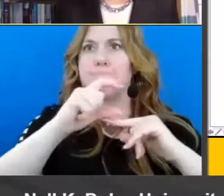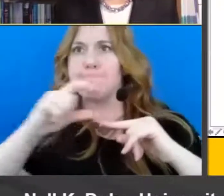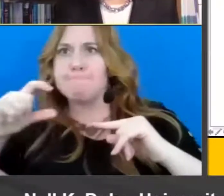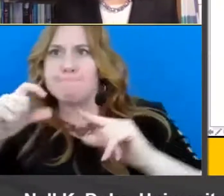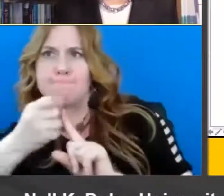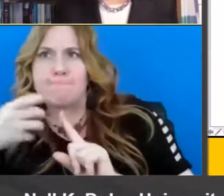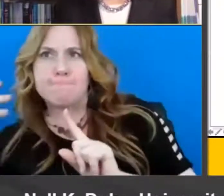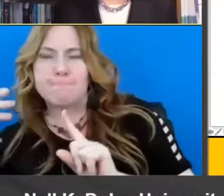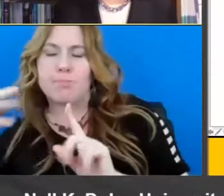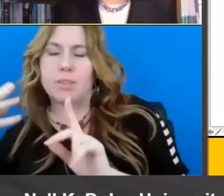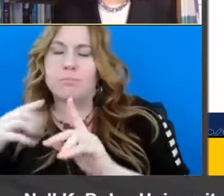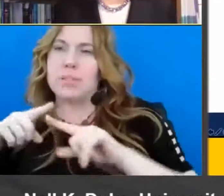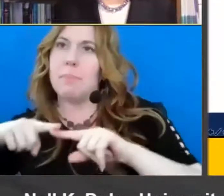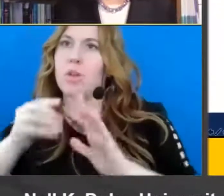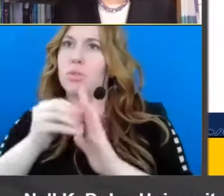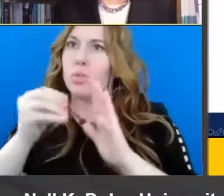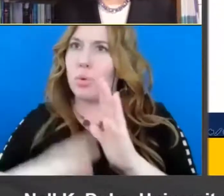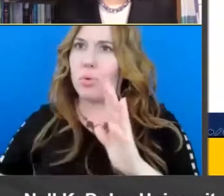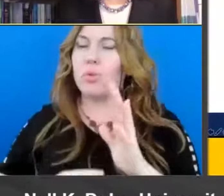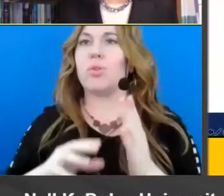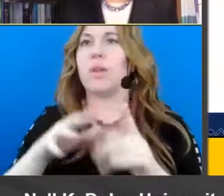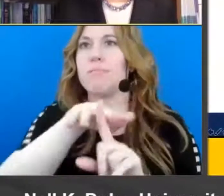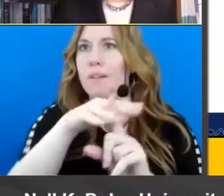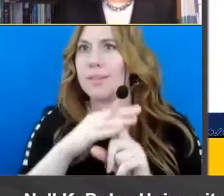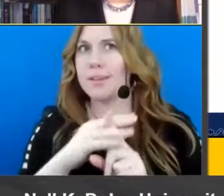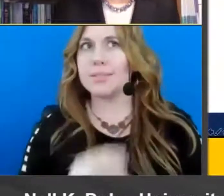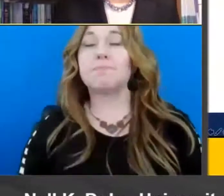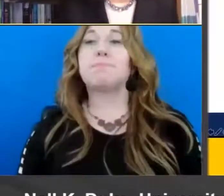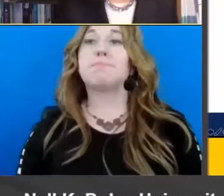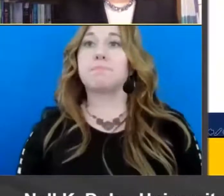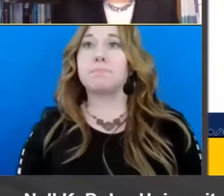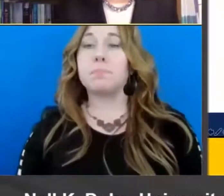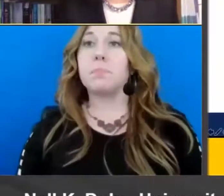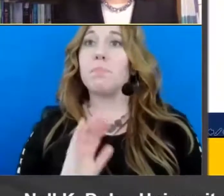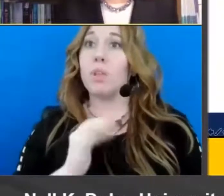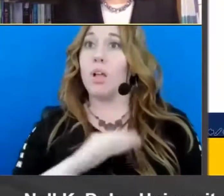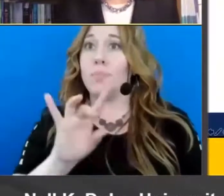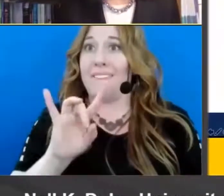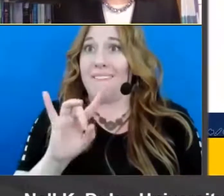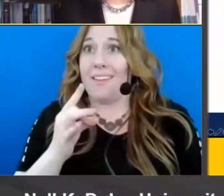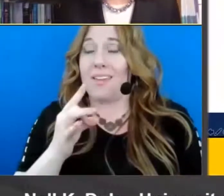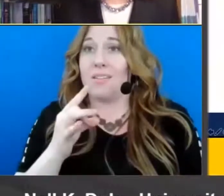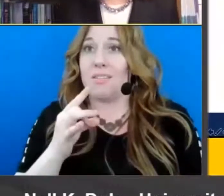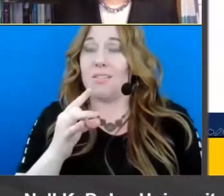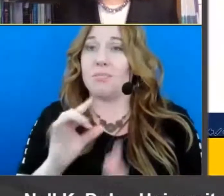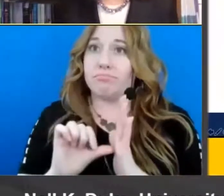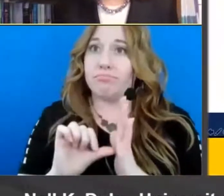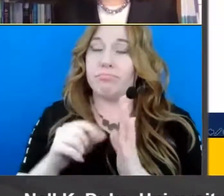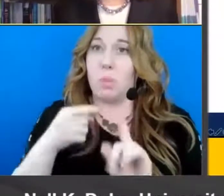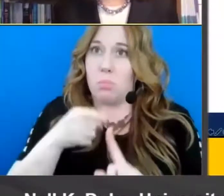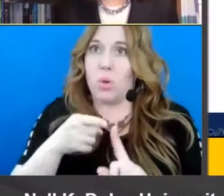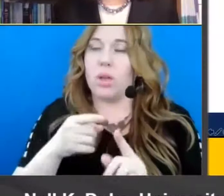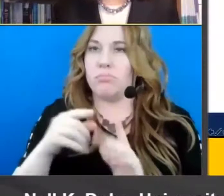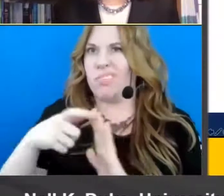the context and so forth so our eighth um conclusion that we wanted to uh share in the